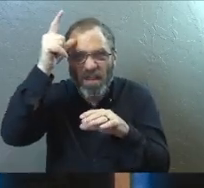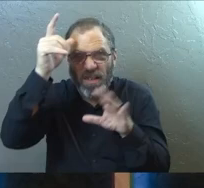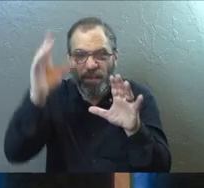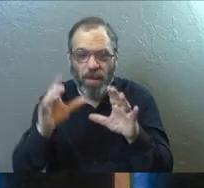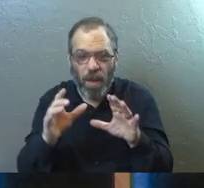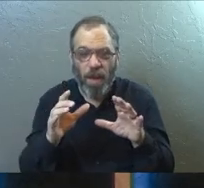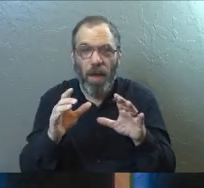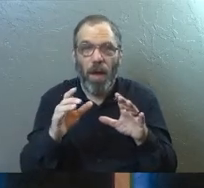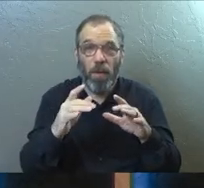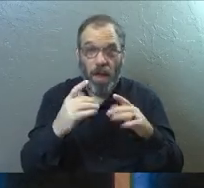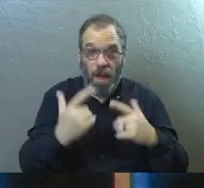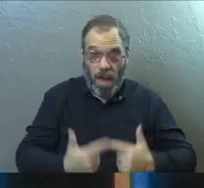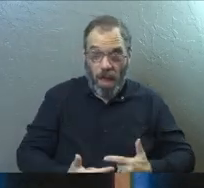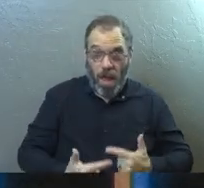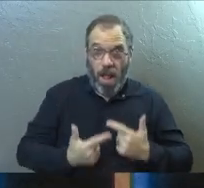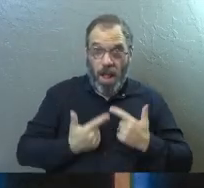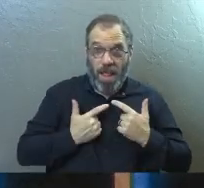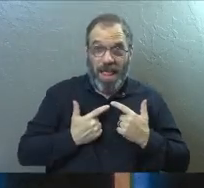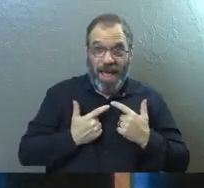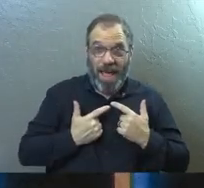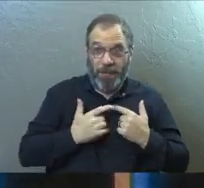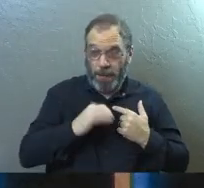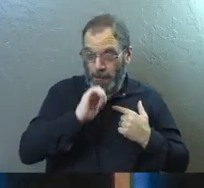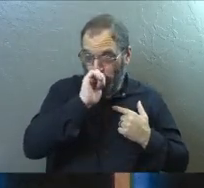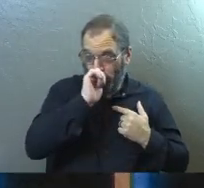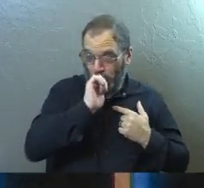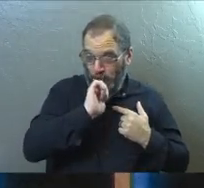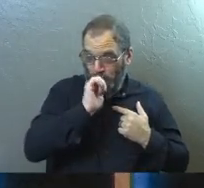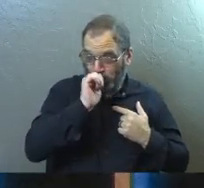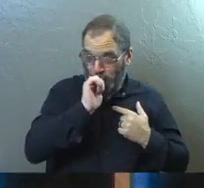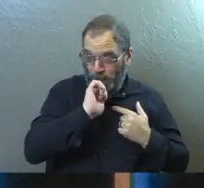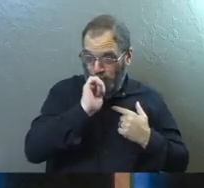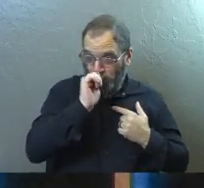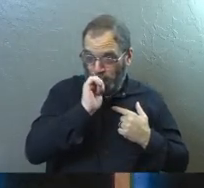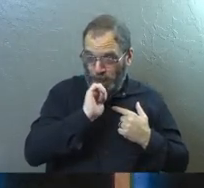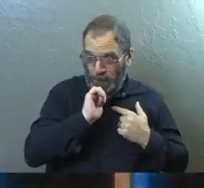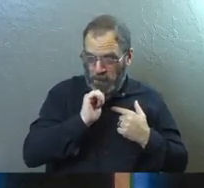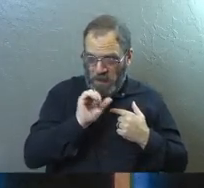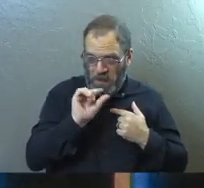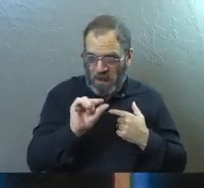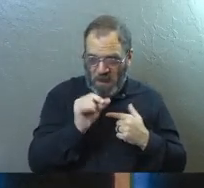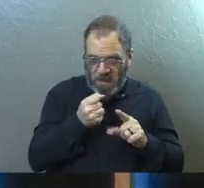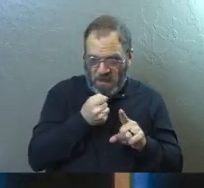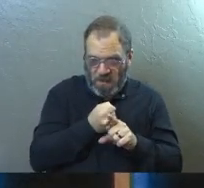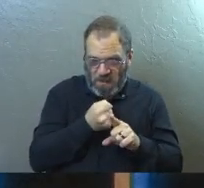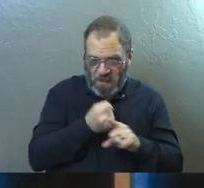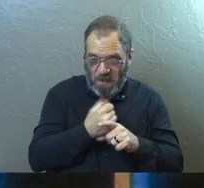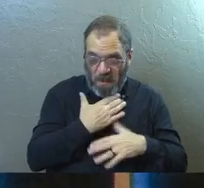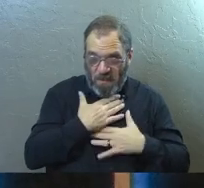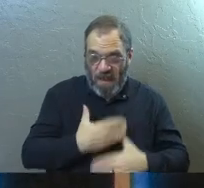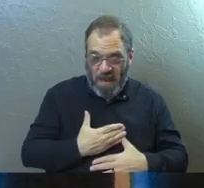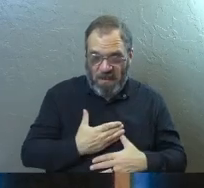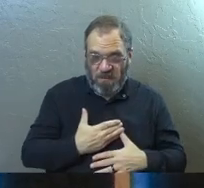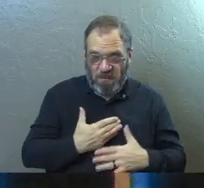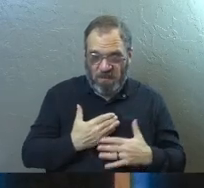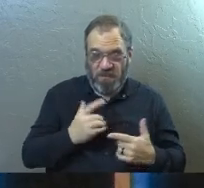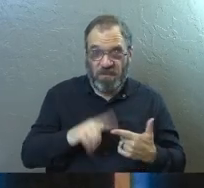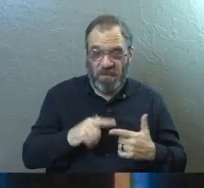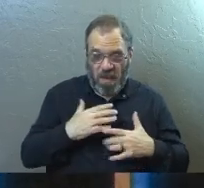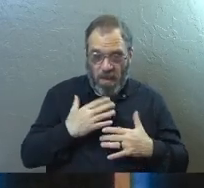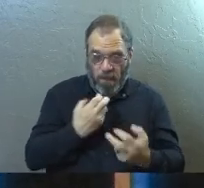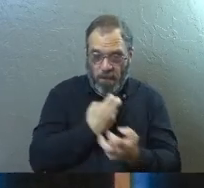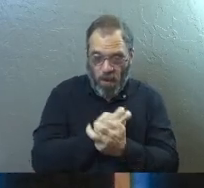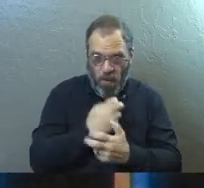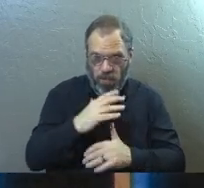If you live a life where you're not enduring a lot of small to medium impacts against your bones, your